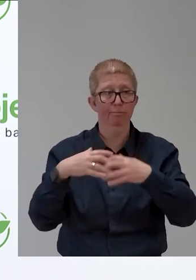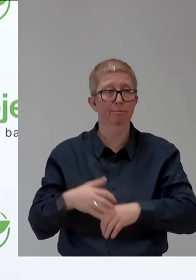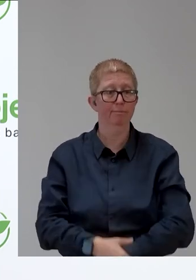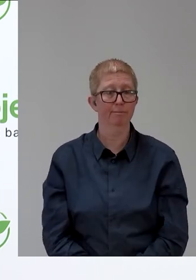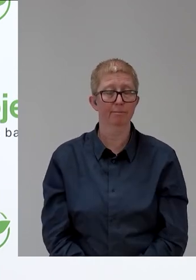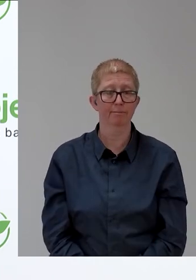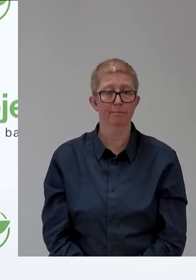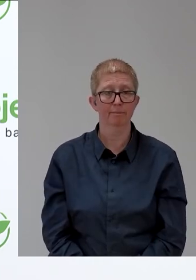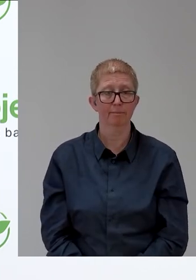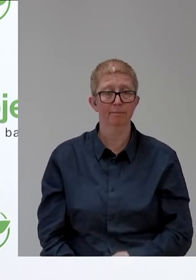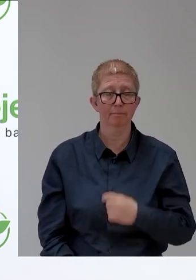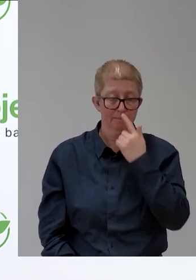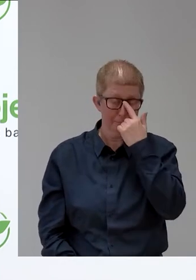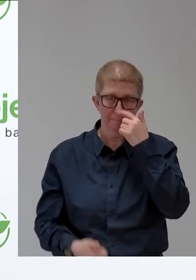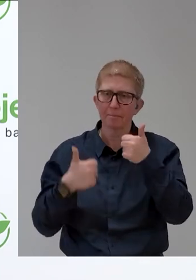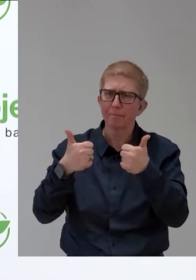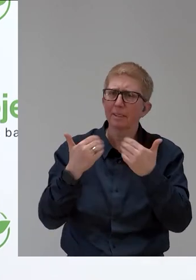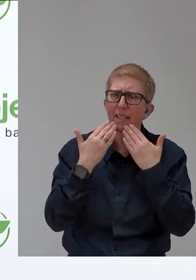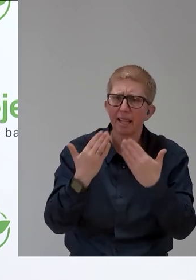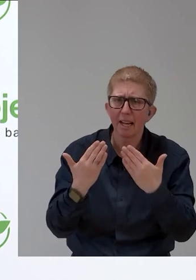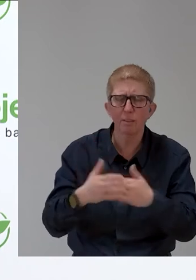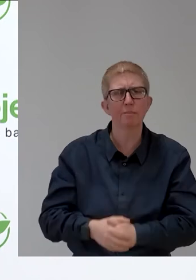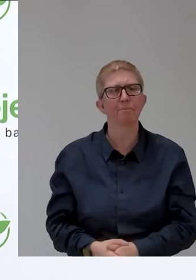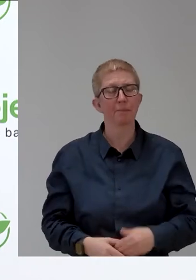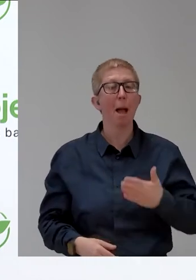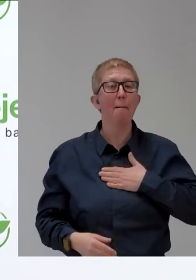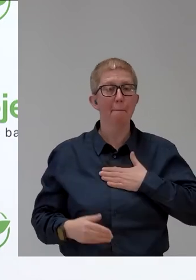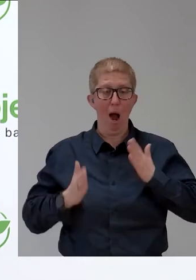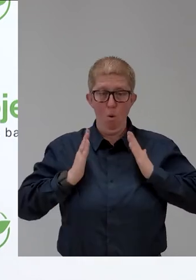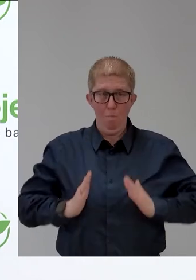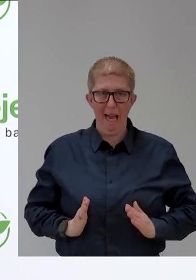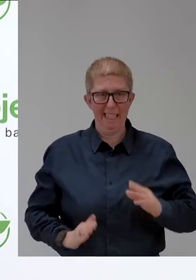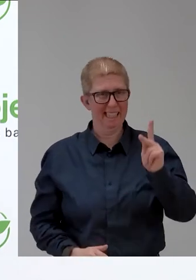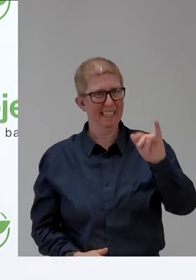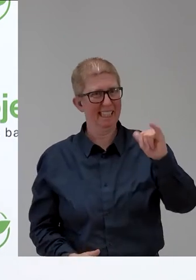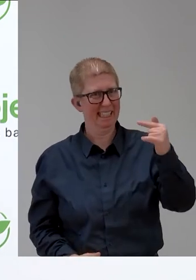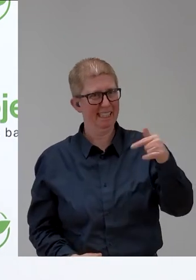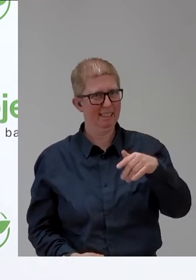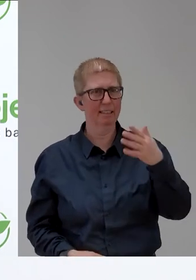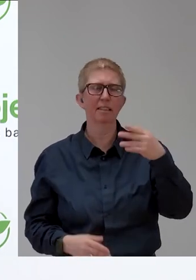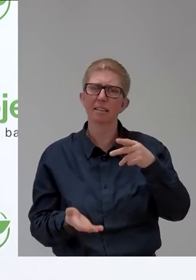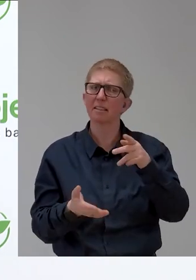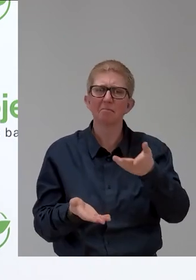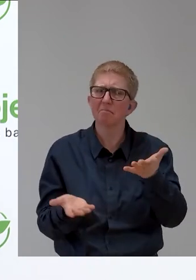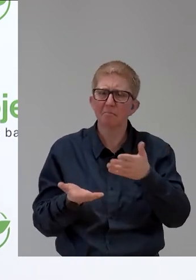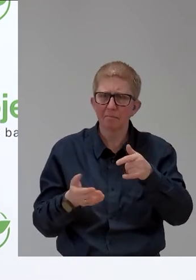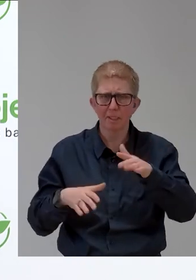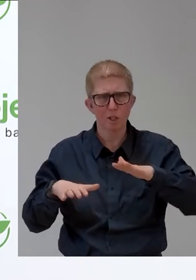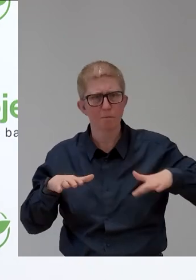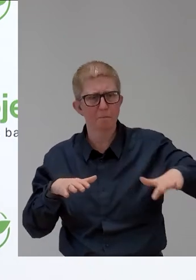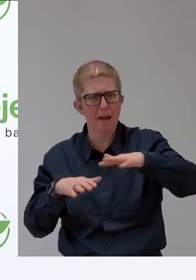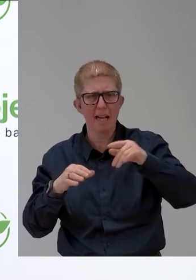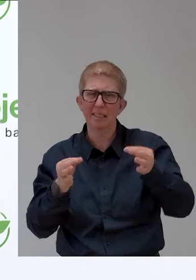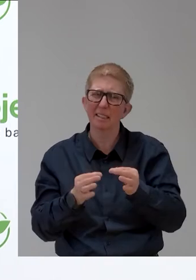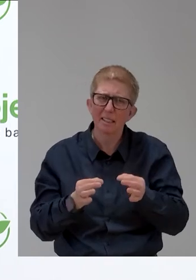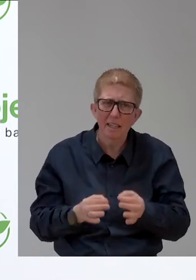Thank you. So, My Human Kit is mainly about the place, the venue and bringing the right people together that can